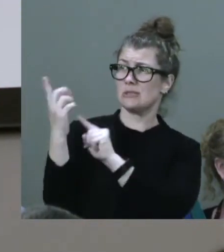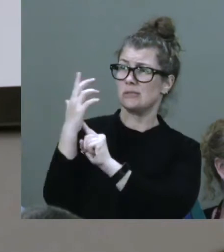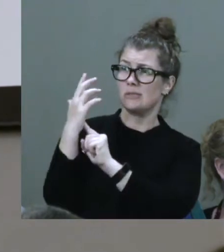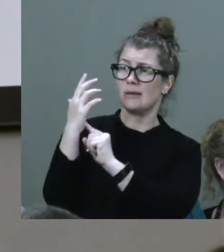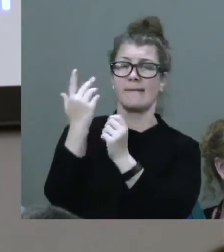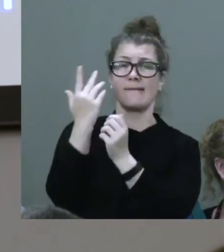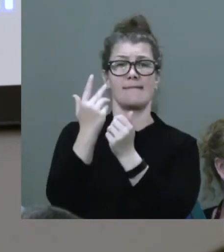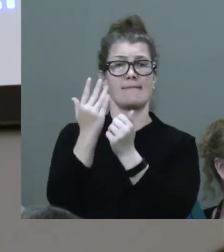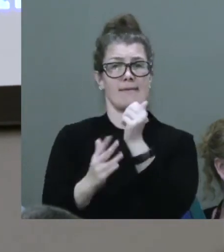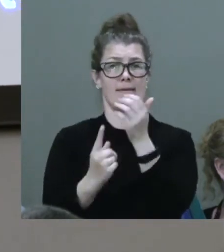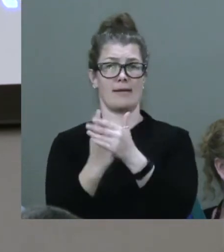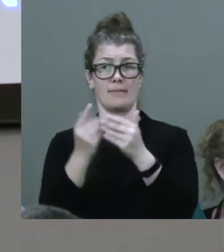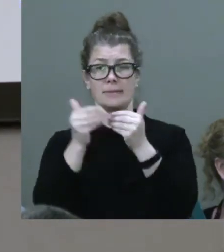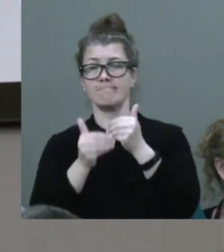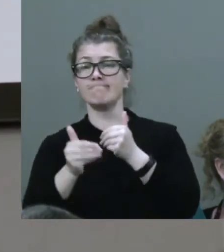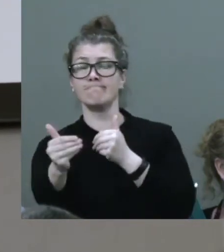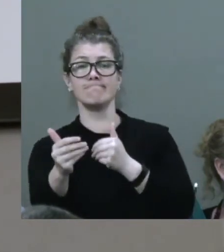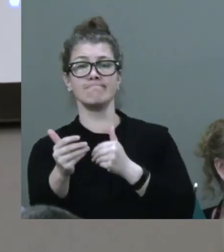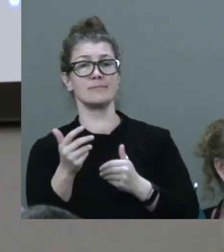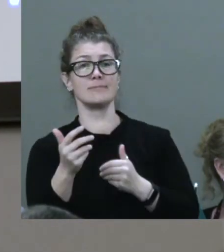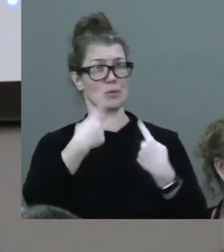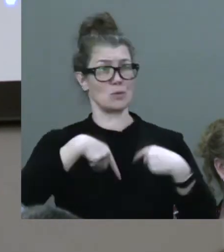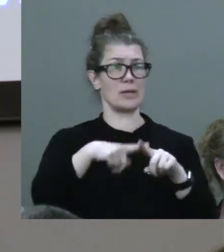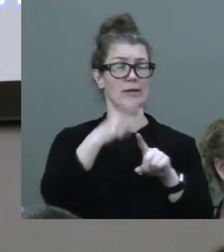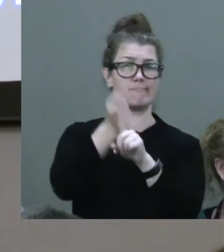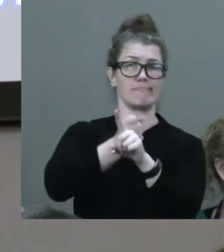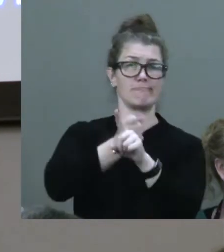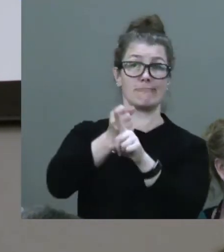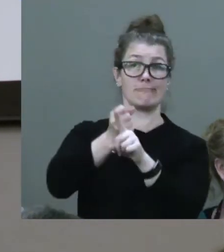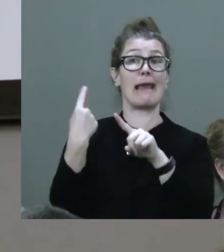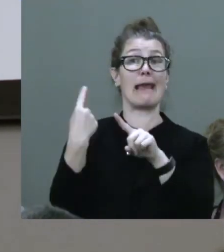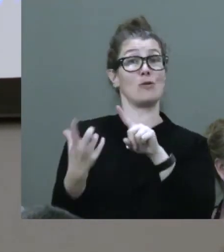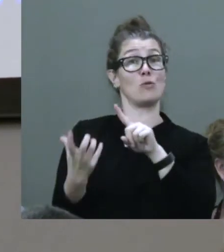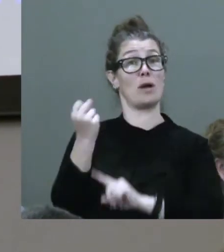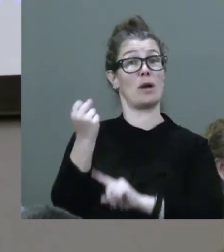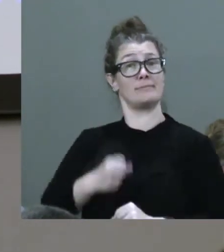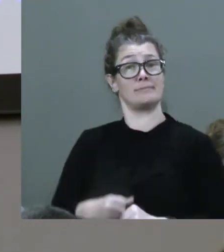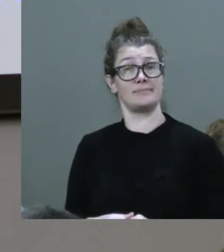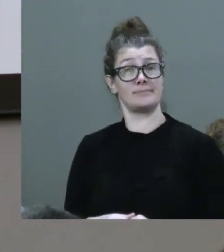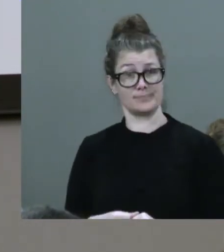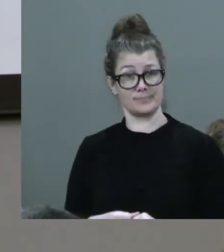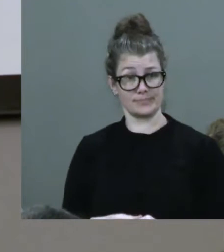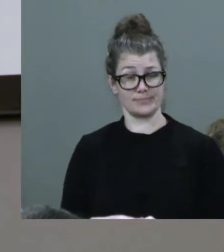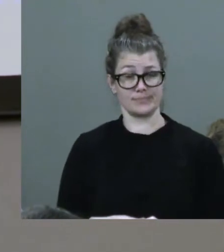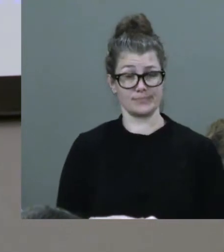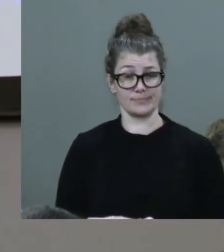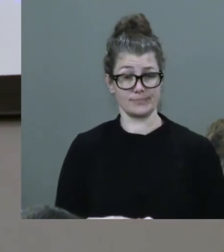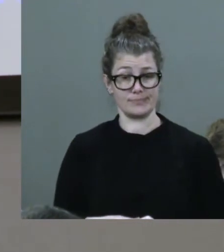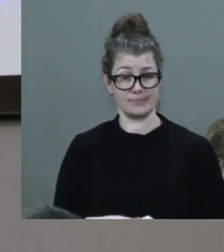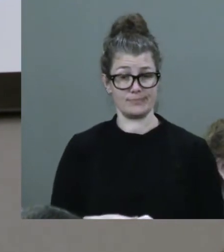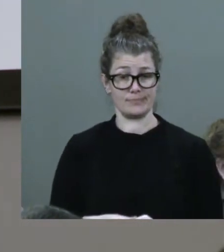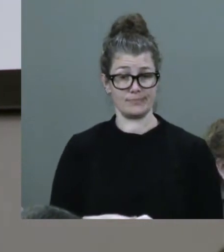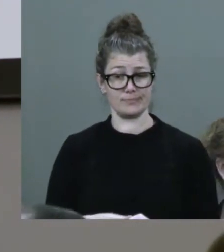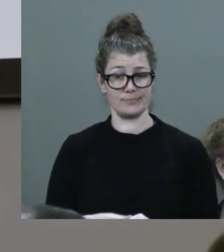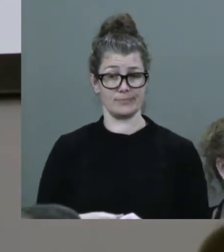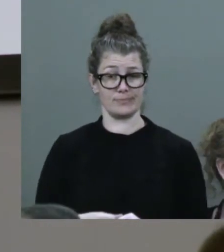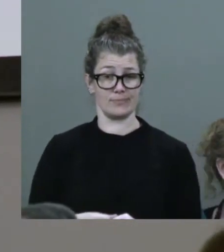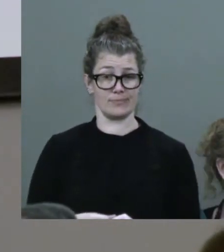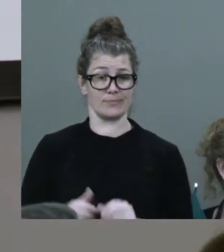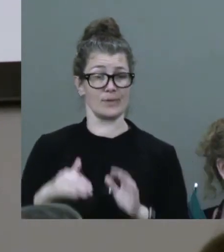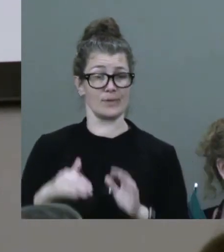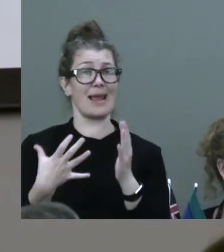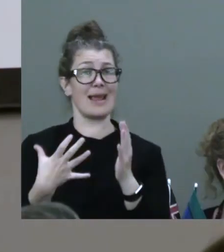for that. And we also won. And together brought into being those two